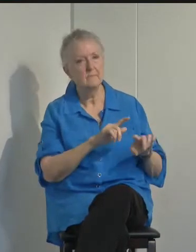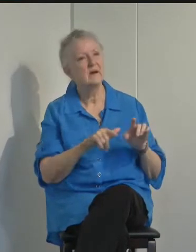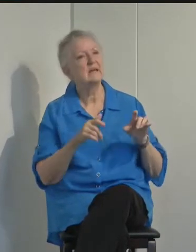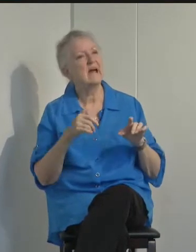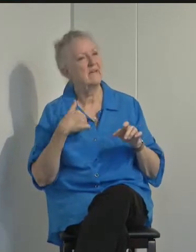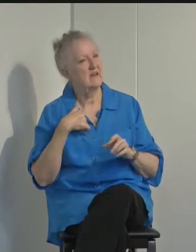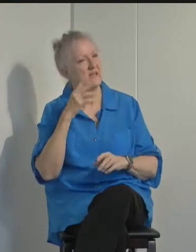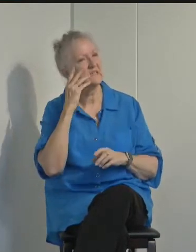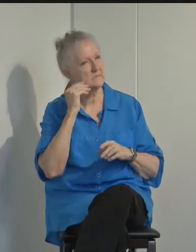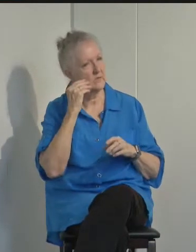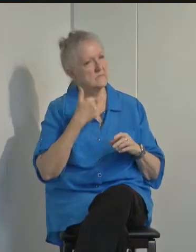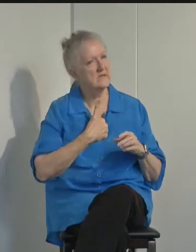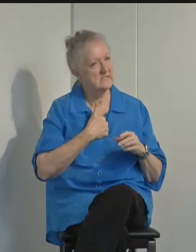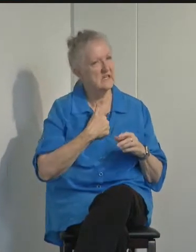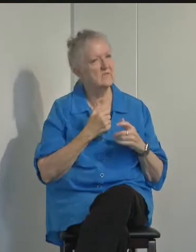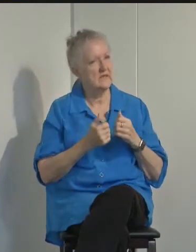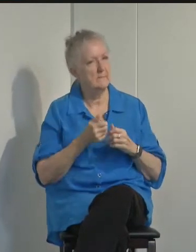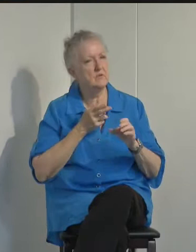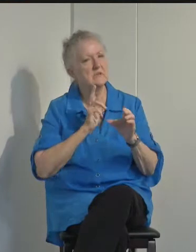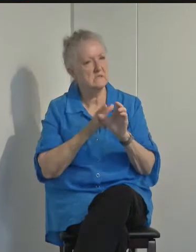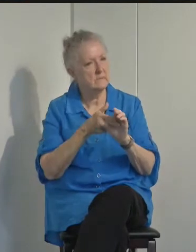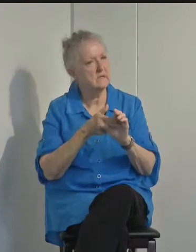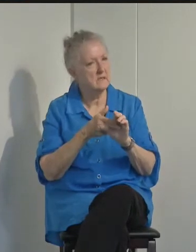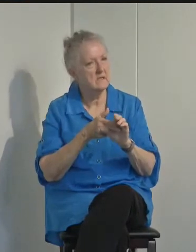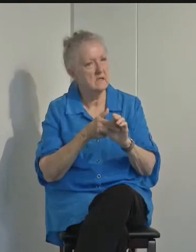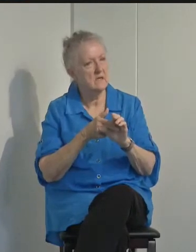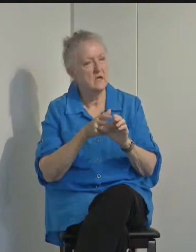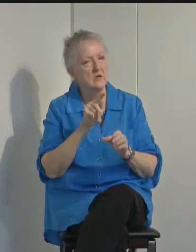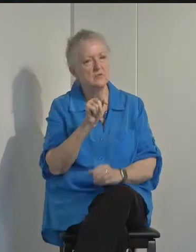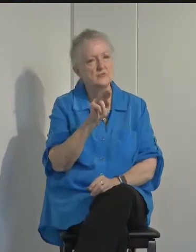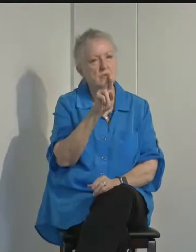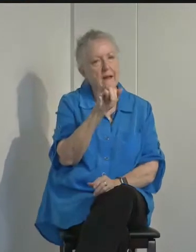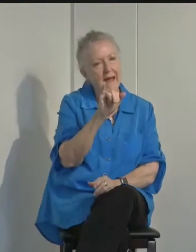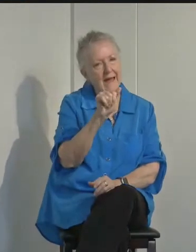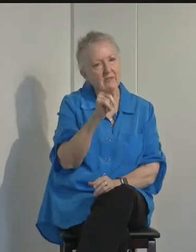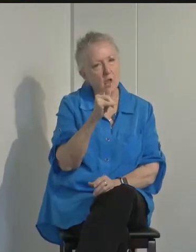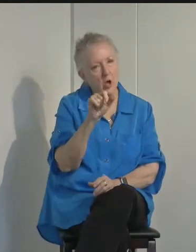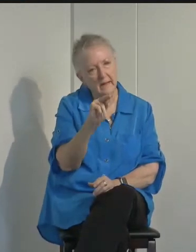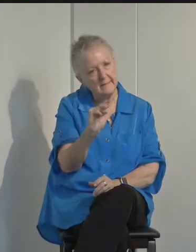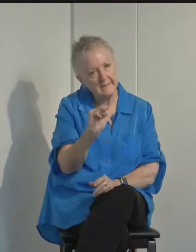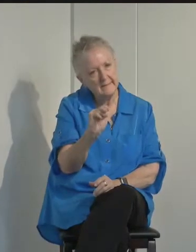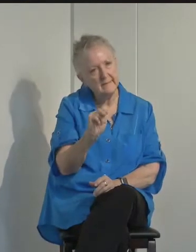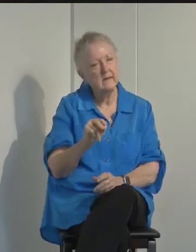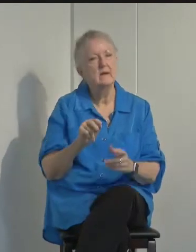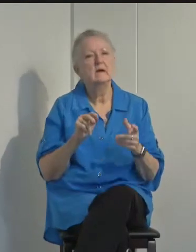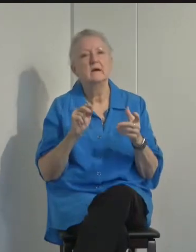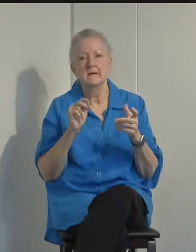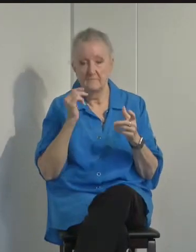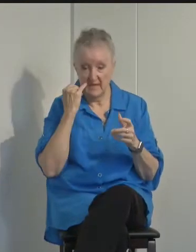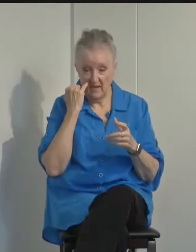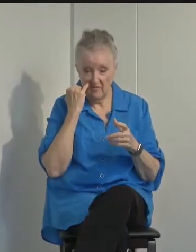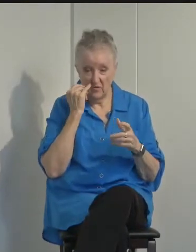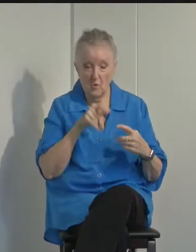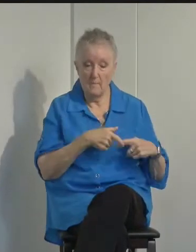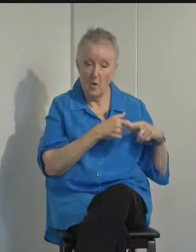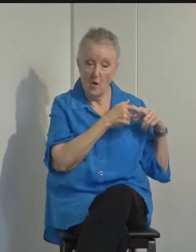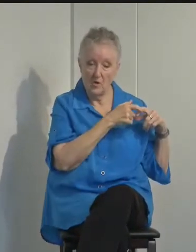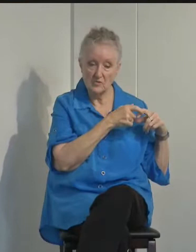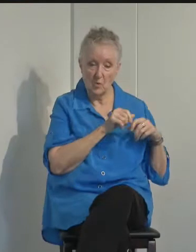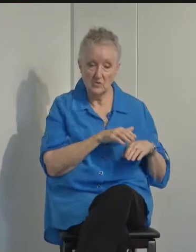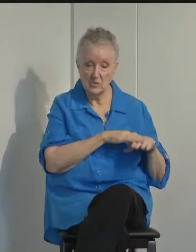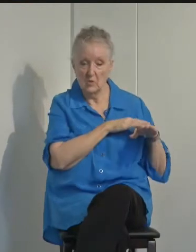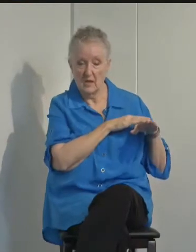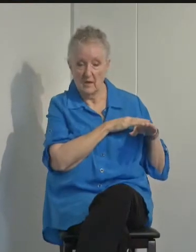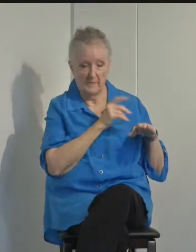have had experiences in participating in triathlons. If one were to pause or slow